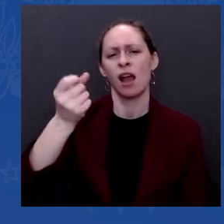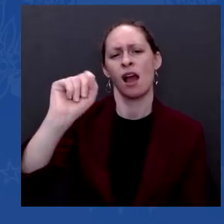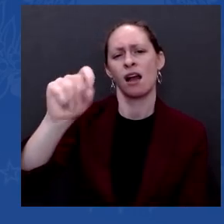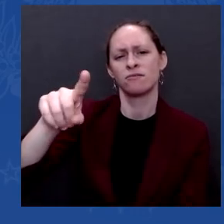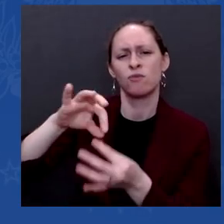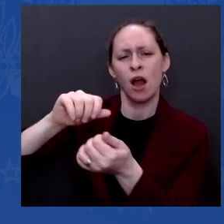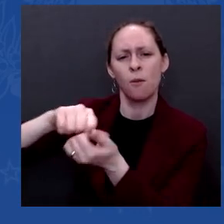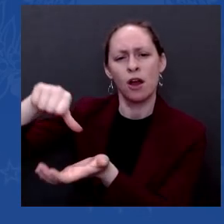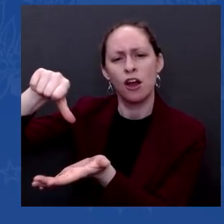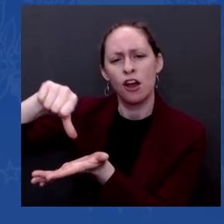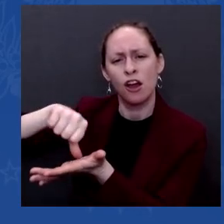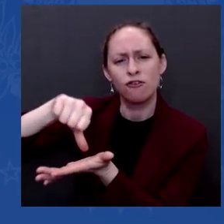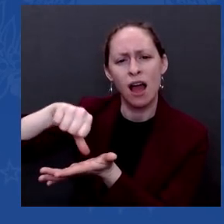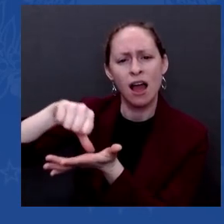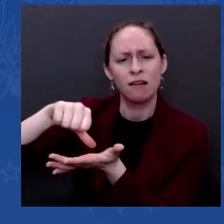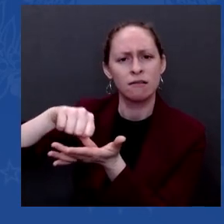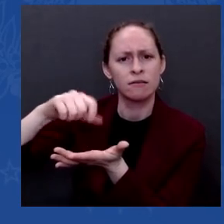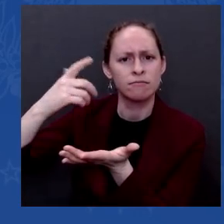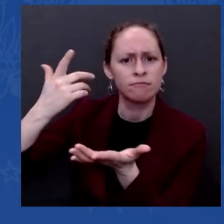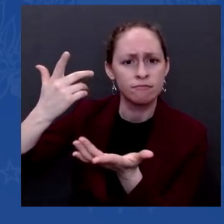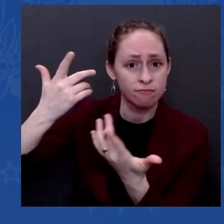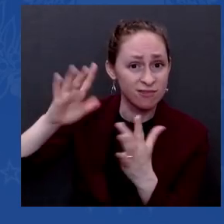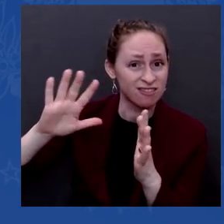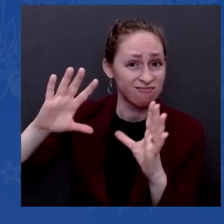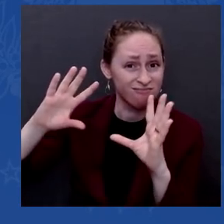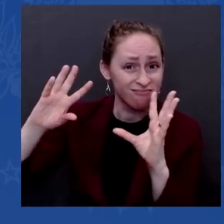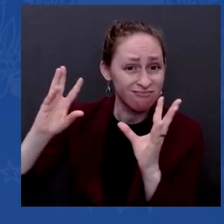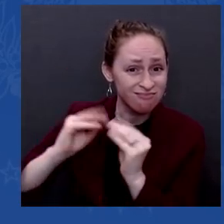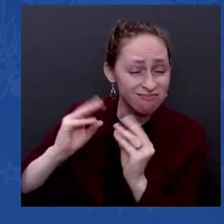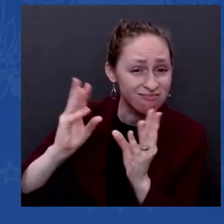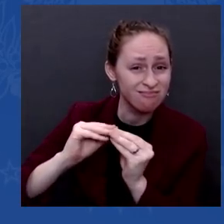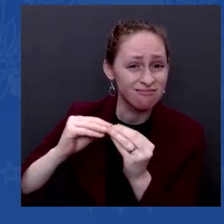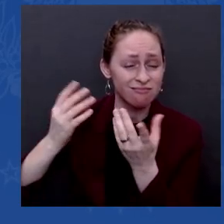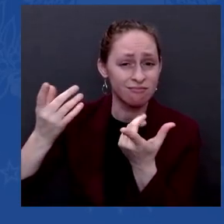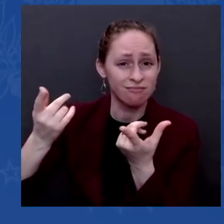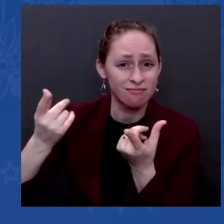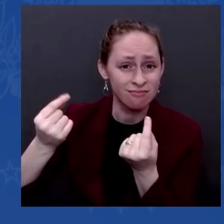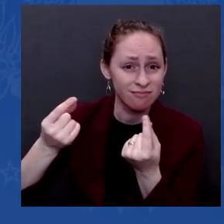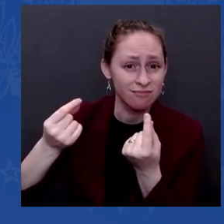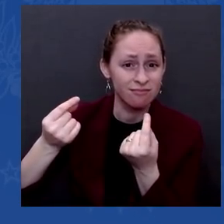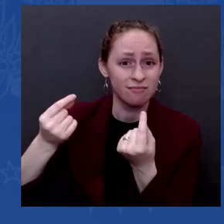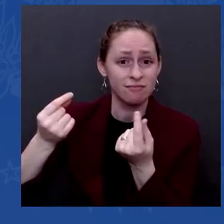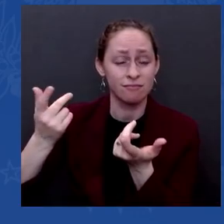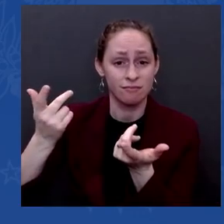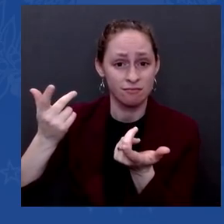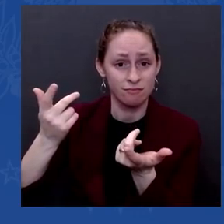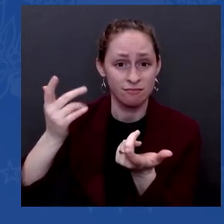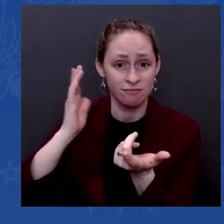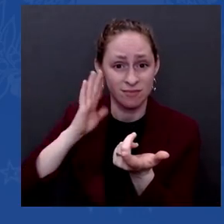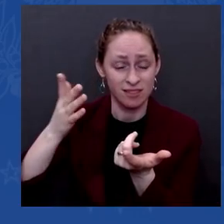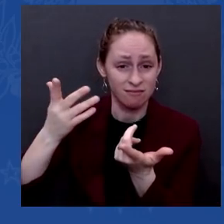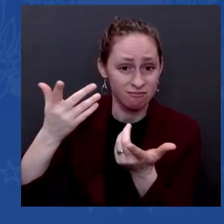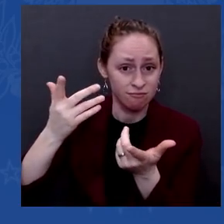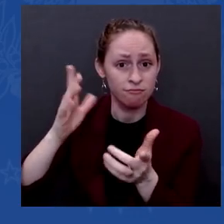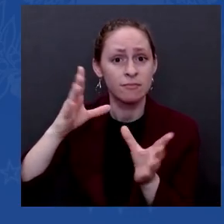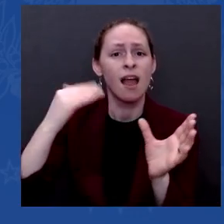sides to resume compliance with the Iran nuclear deal, or if it's time to give up on that. Thank you. I'm doing it in reverse. It's not time to give up.